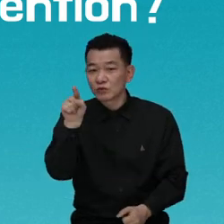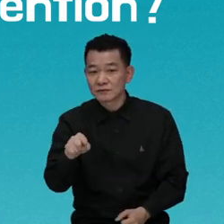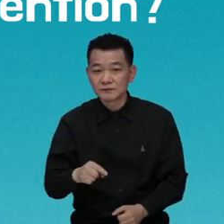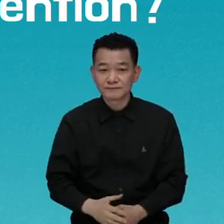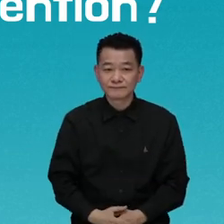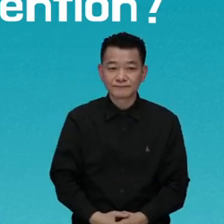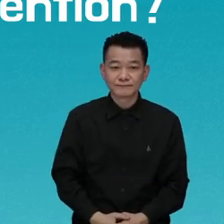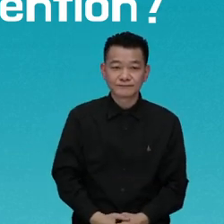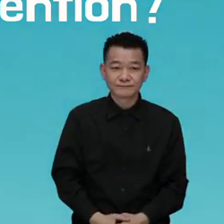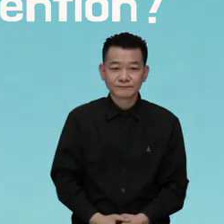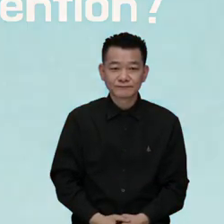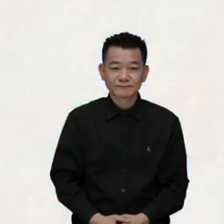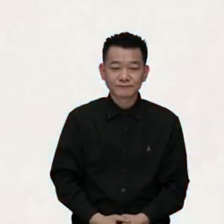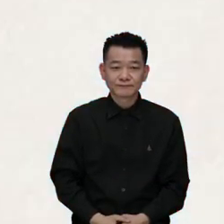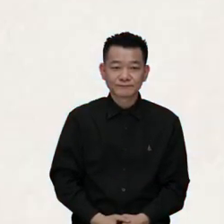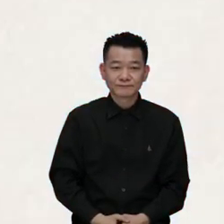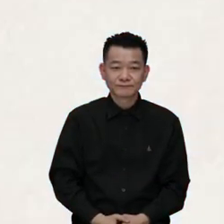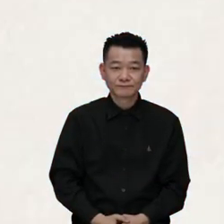are they?